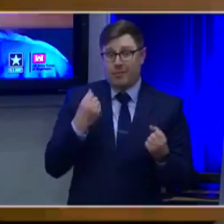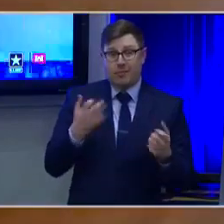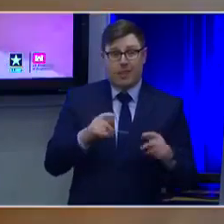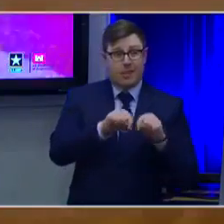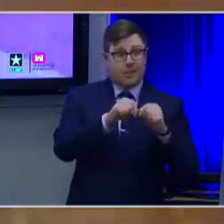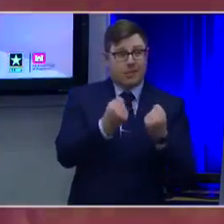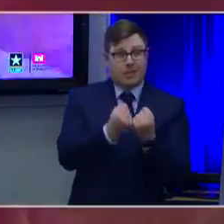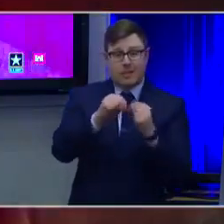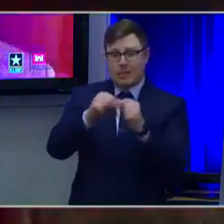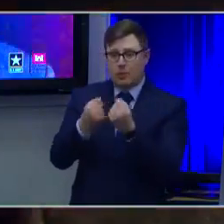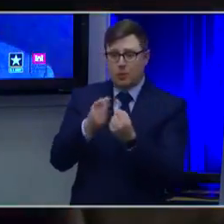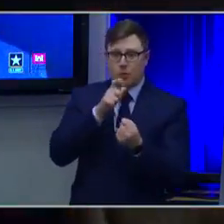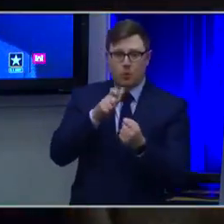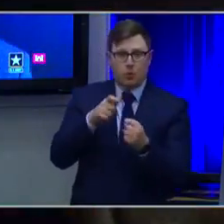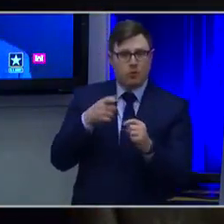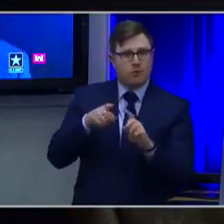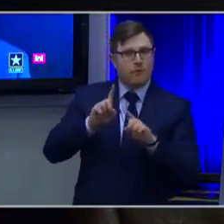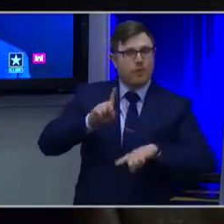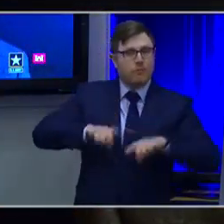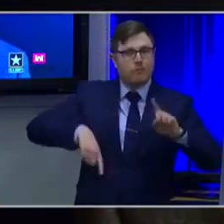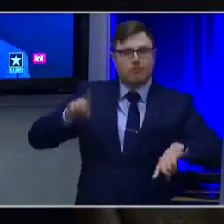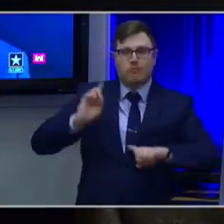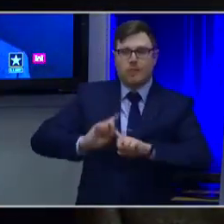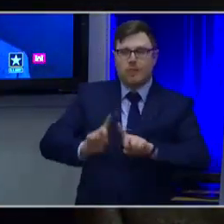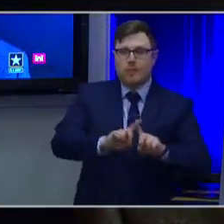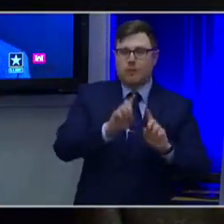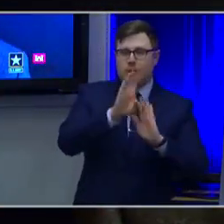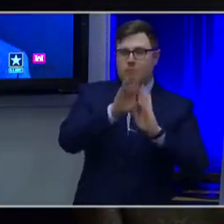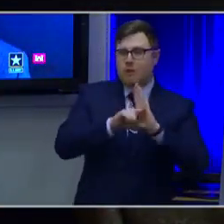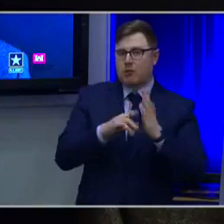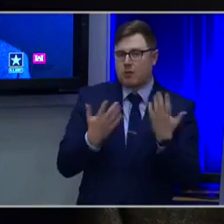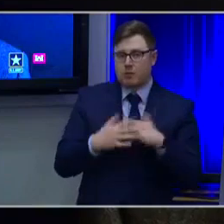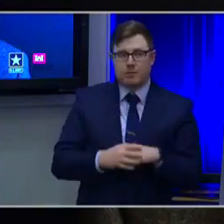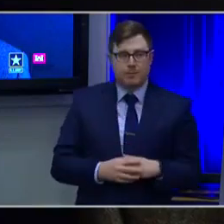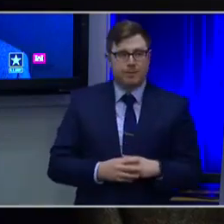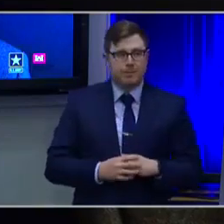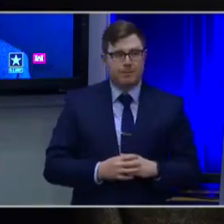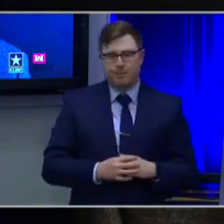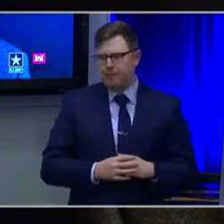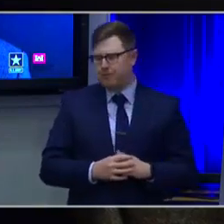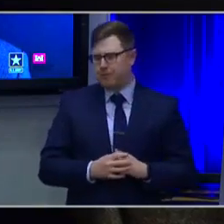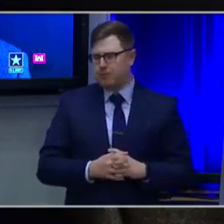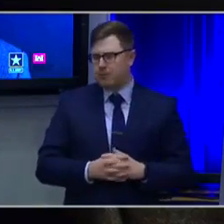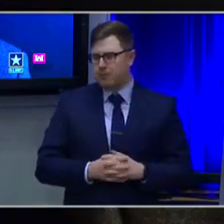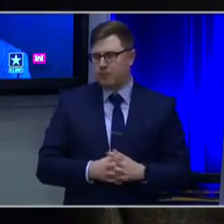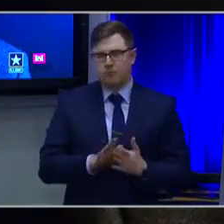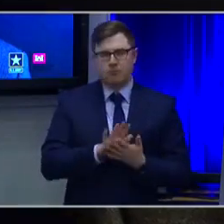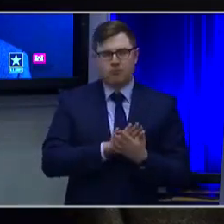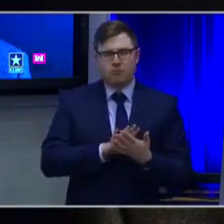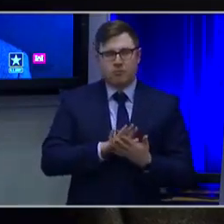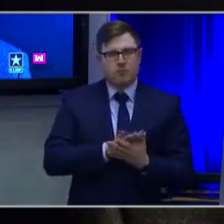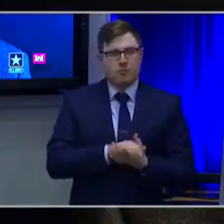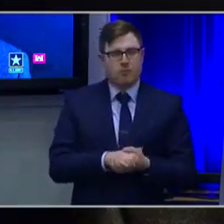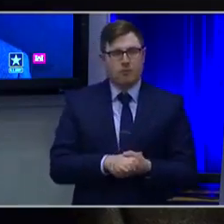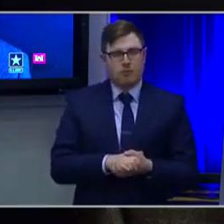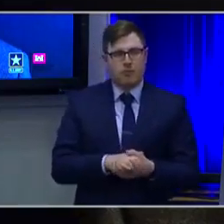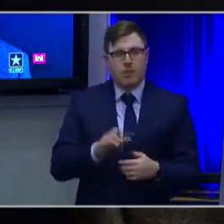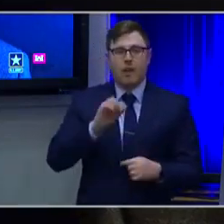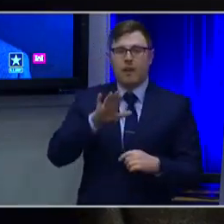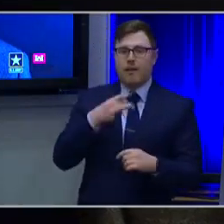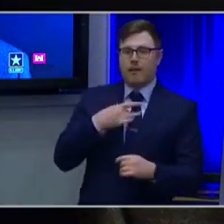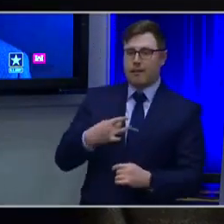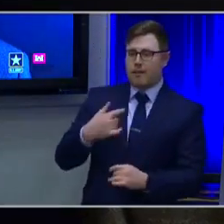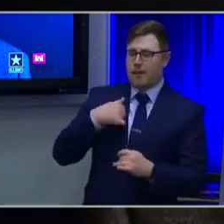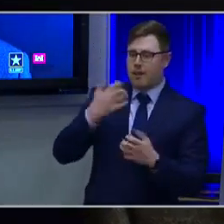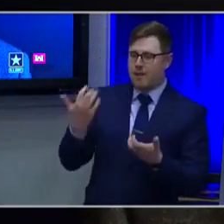life. I like working with the people. I like the challenge of the projects, and I like the camaraderie that